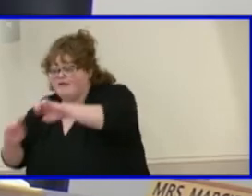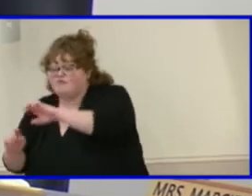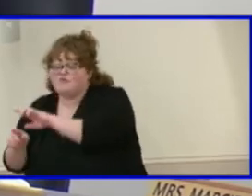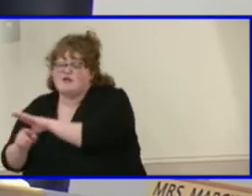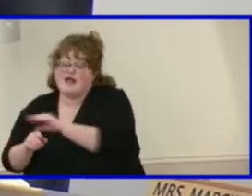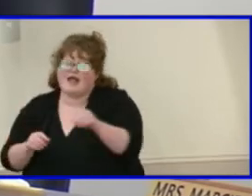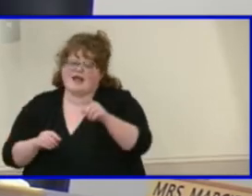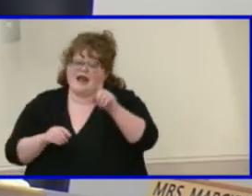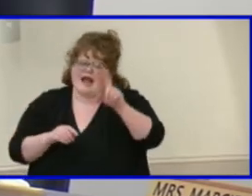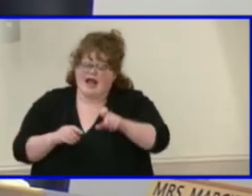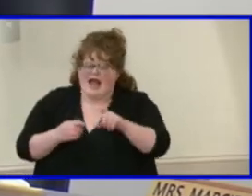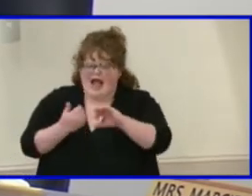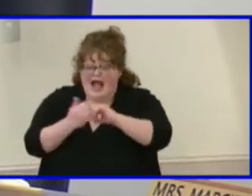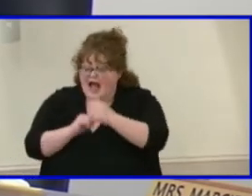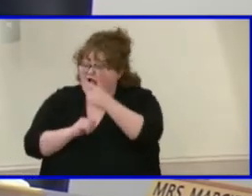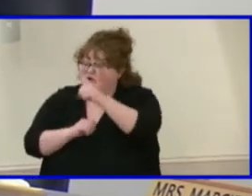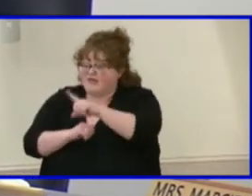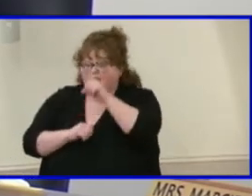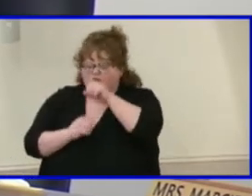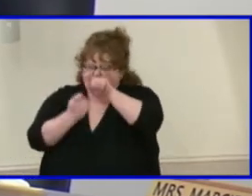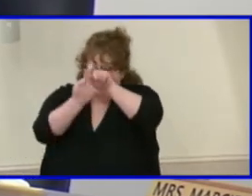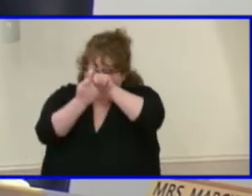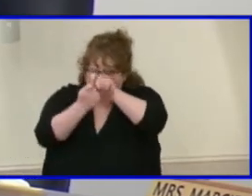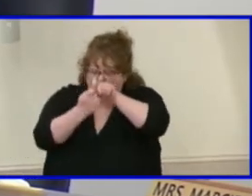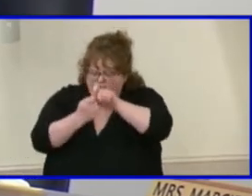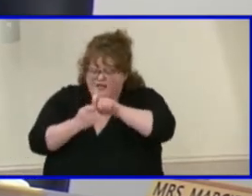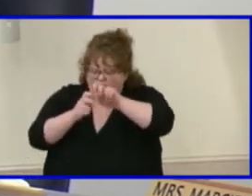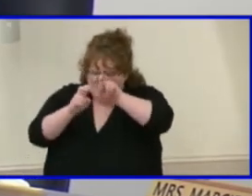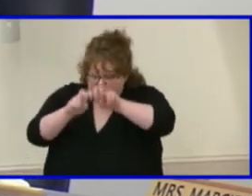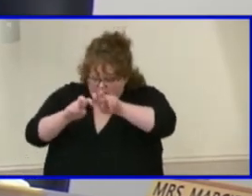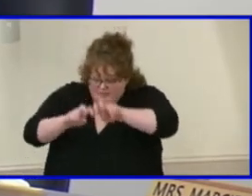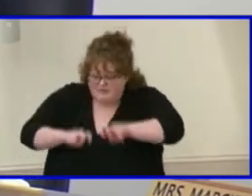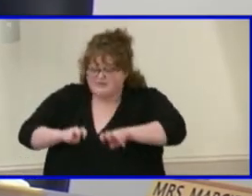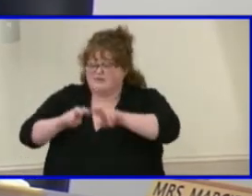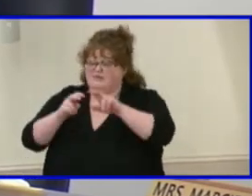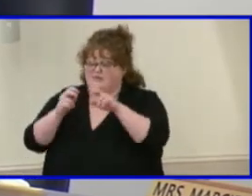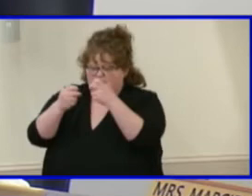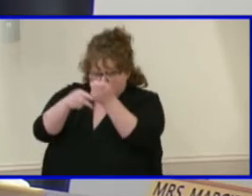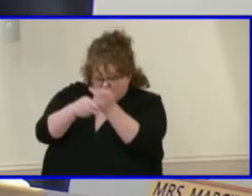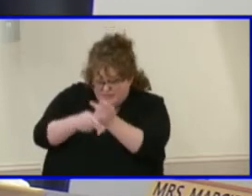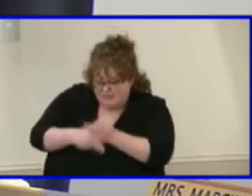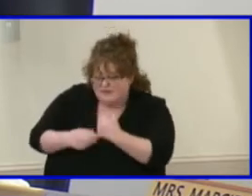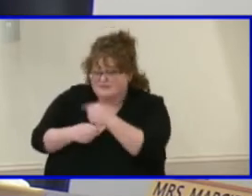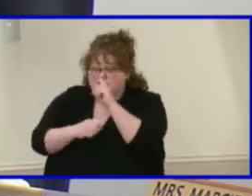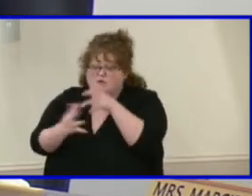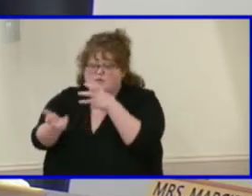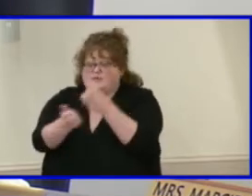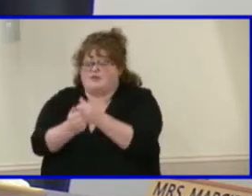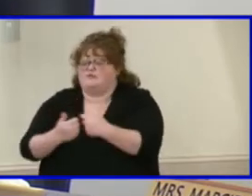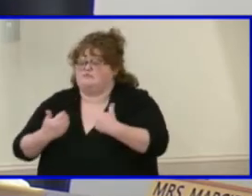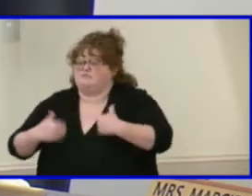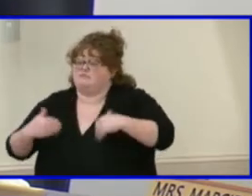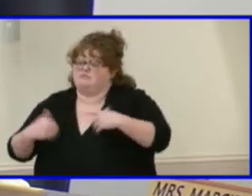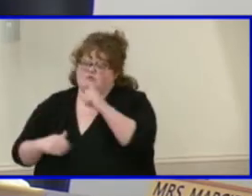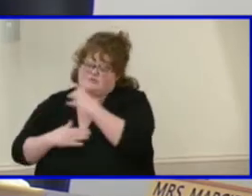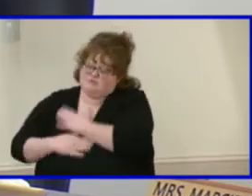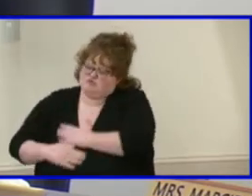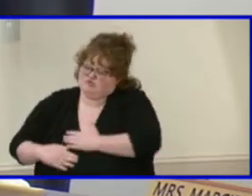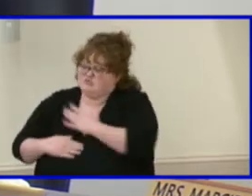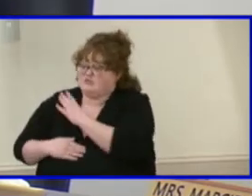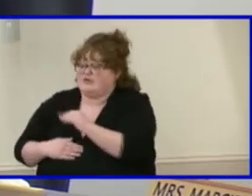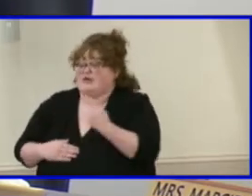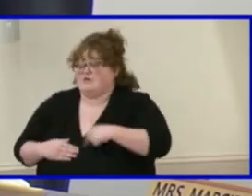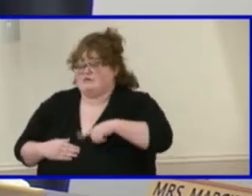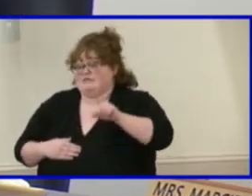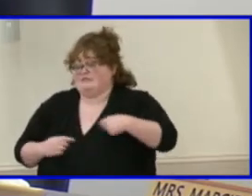tooth comb that was used to go through every aspect and get it up to date. That's certainly appreciated. And it was, uh, long overdue. So thank you very